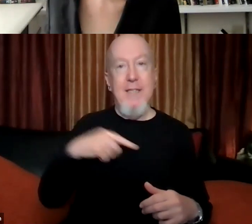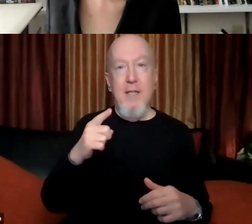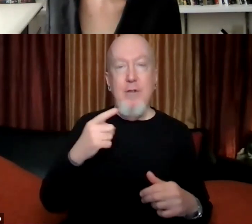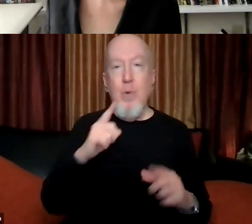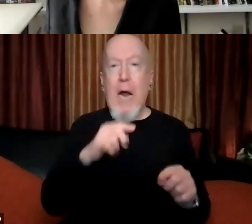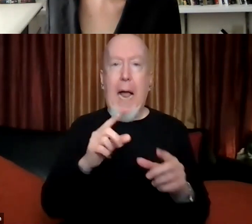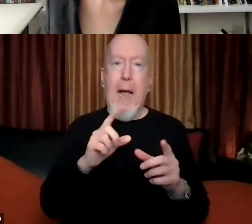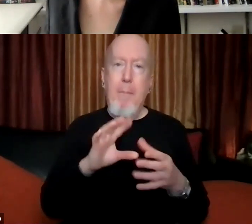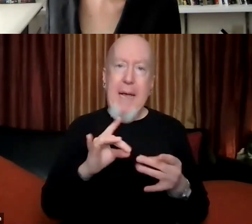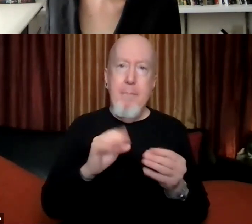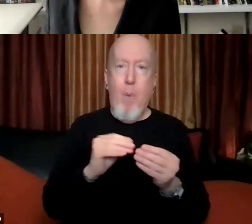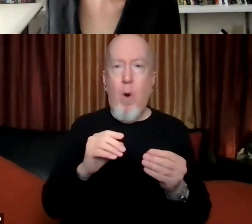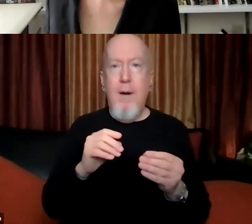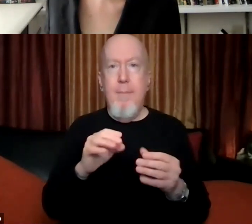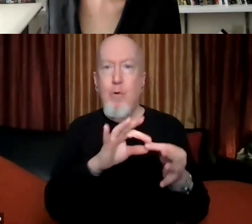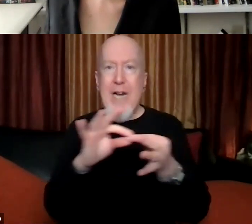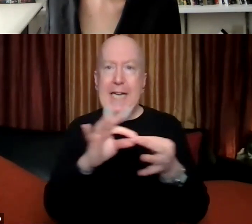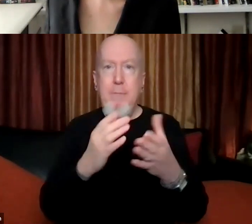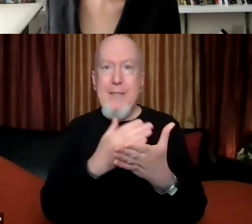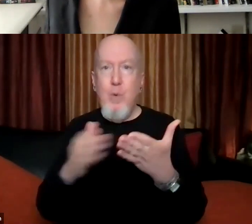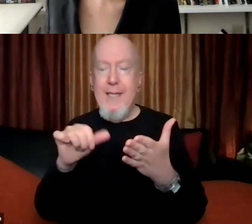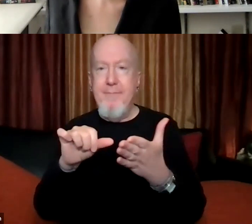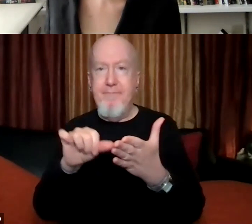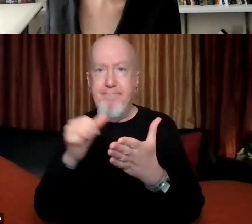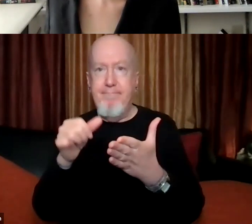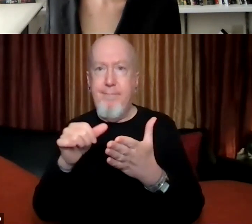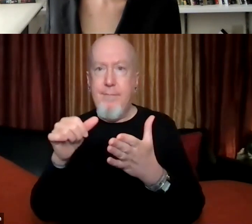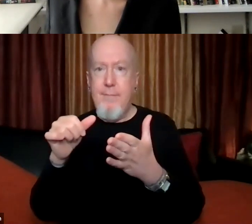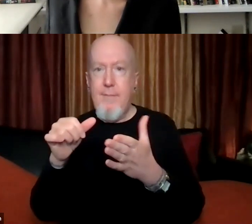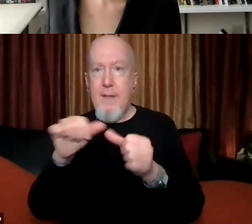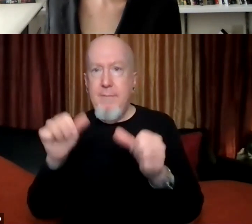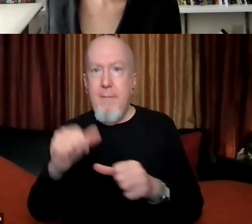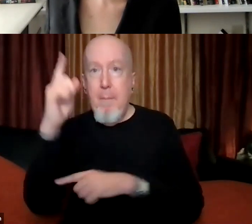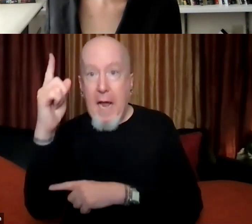between monuments and museums. I think I lost a headphone. Hold on.